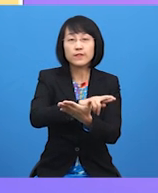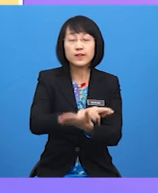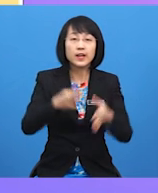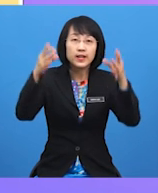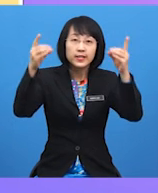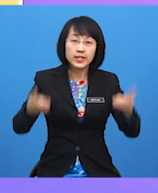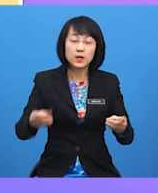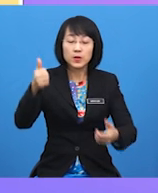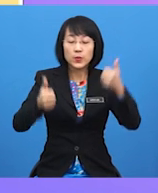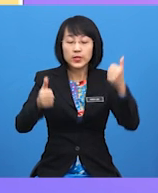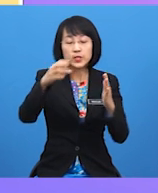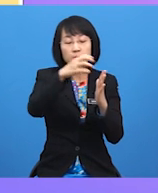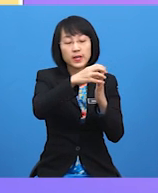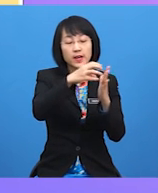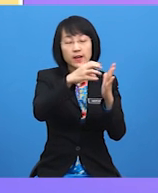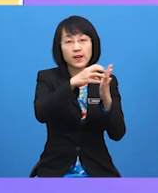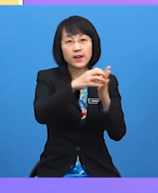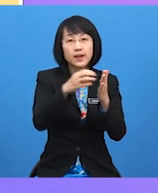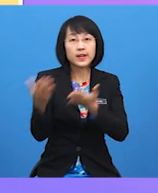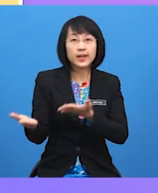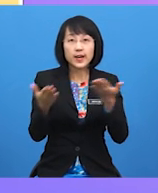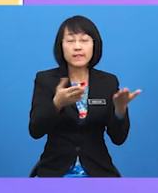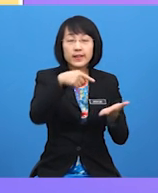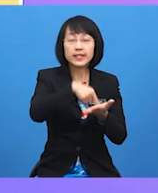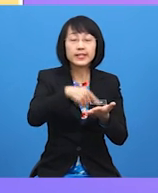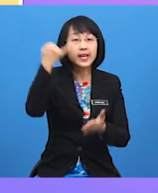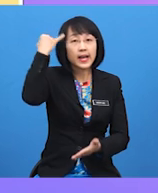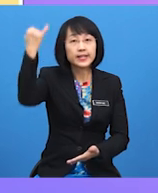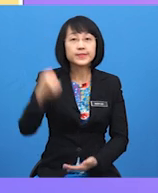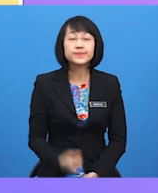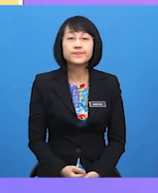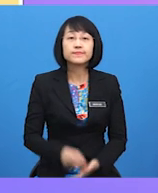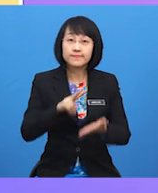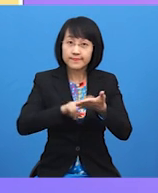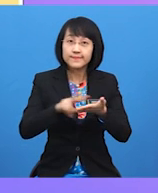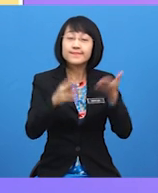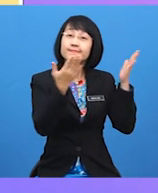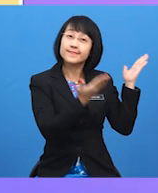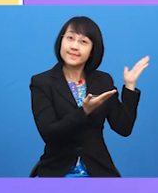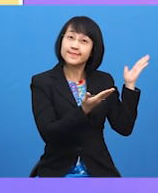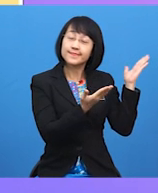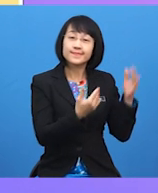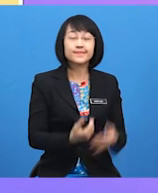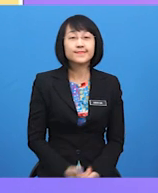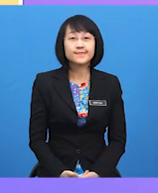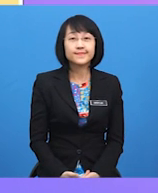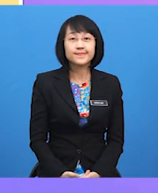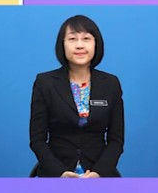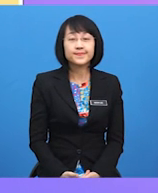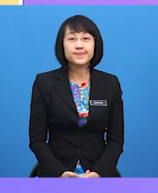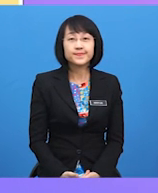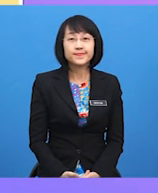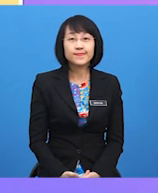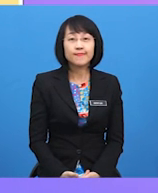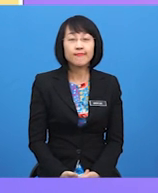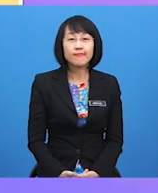paragraph carried these ideas. A. Give details about what you can do at